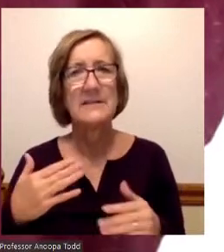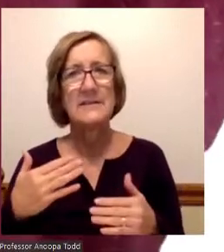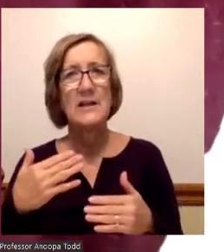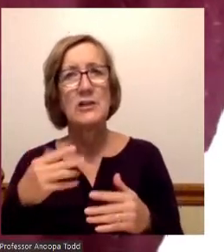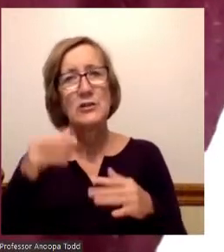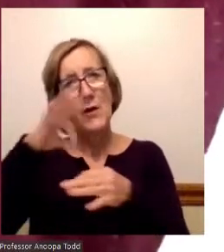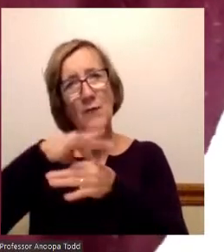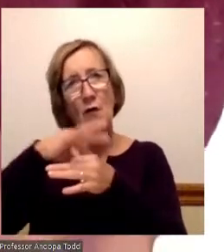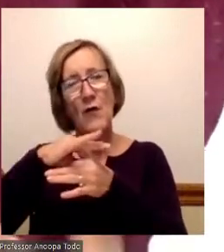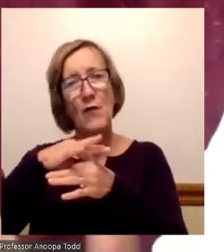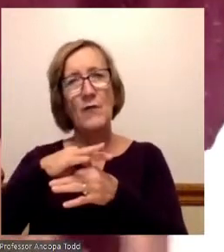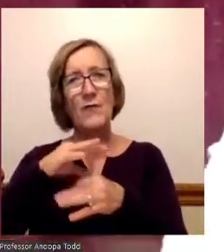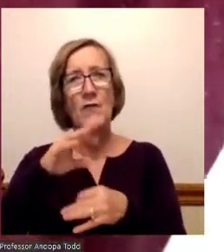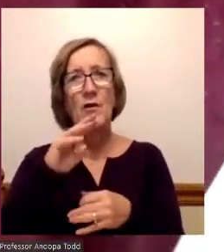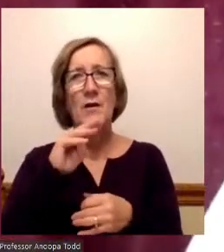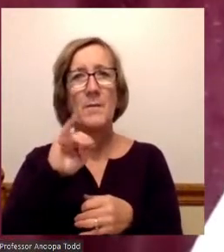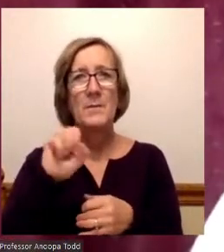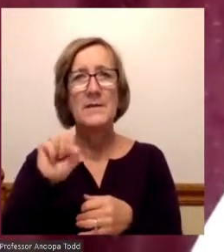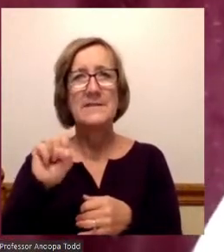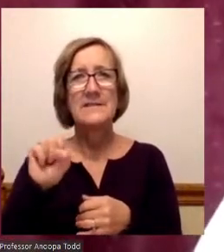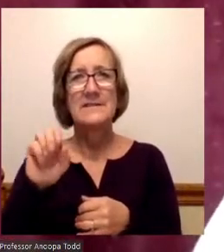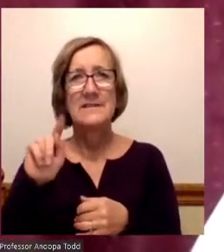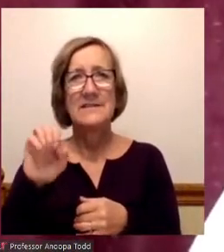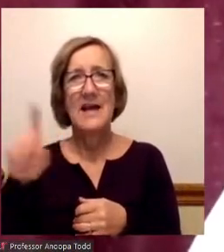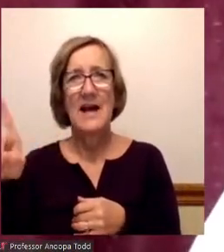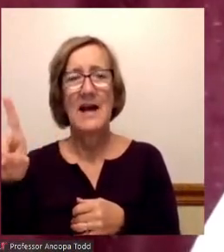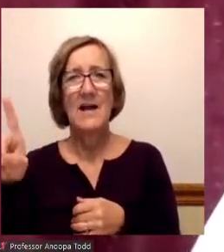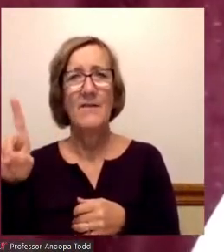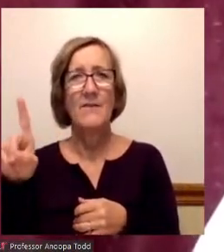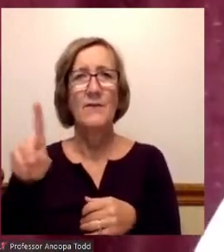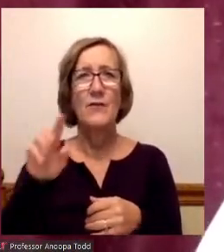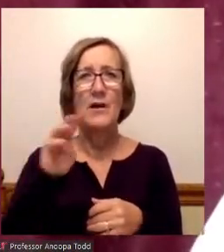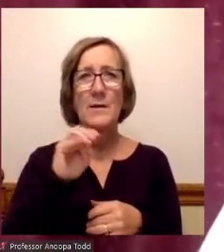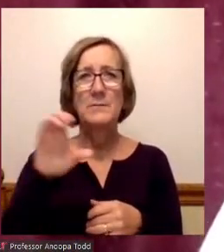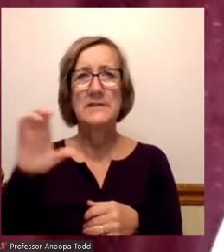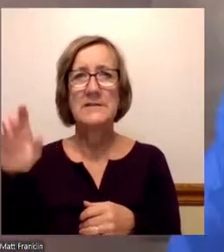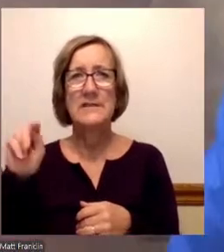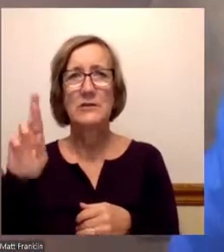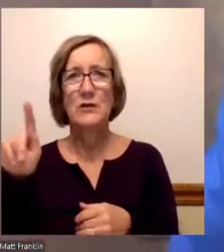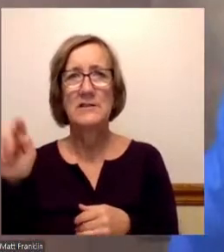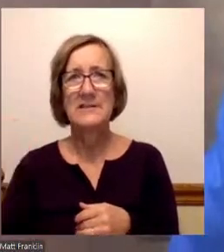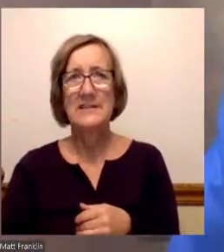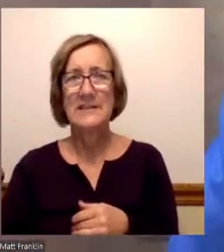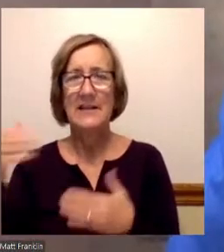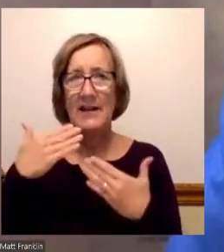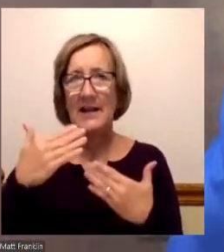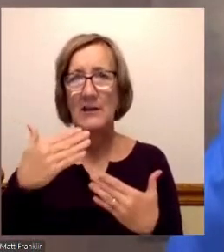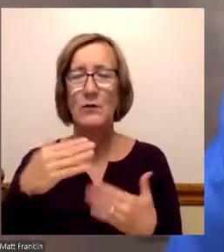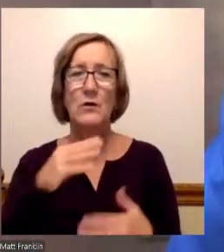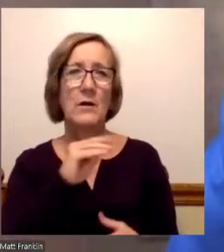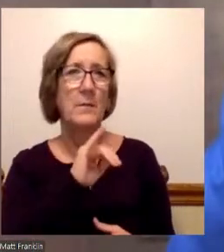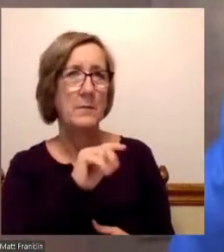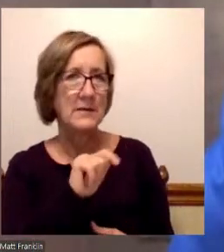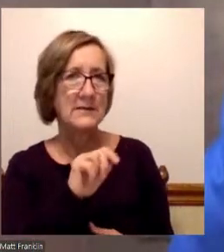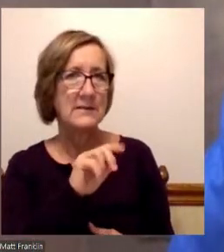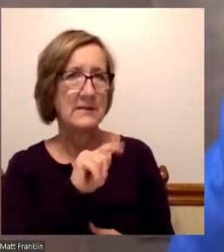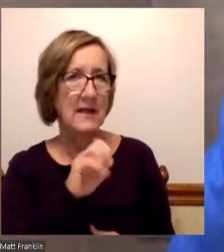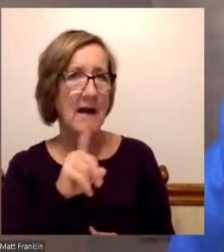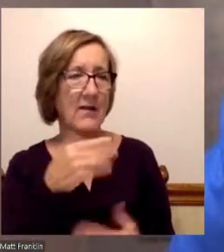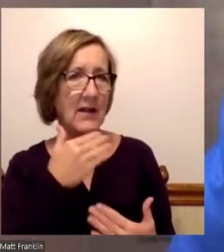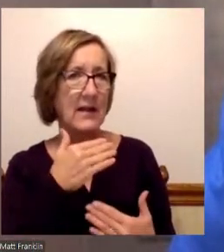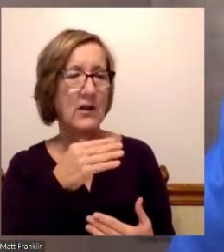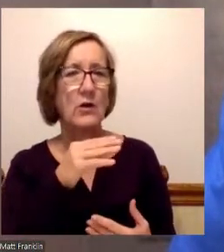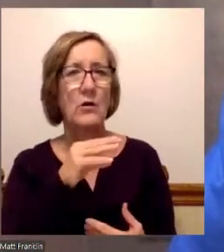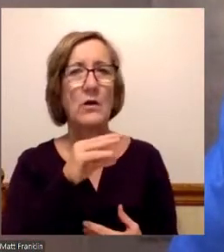MCC Board of Trustees. Matt Strong. Thank you. Ms. Todd, thank you. Mr. Chris Johns, you